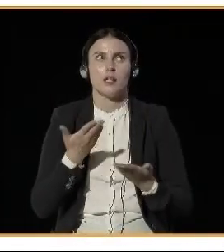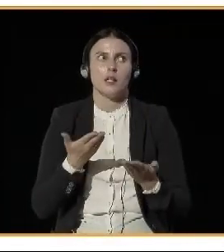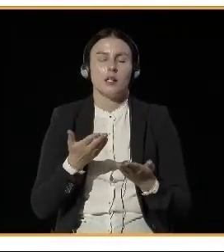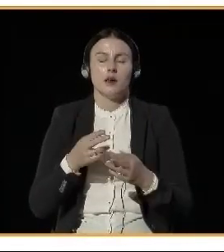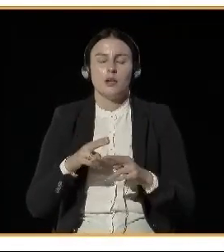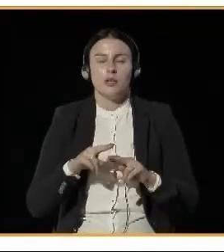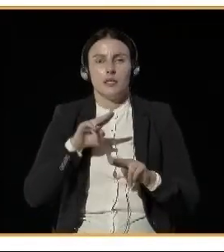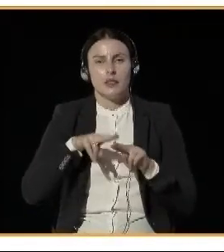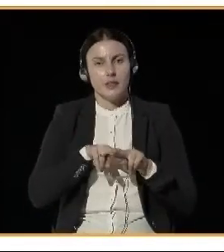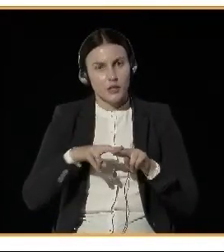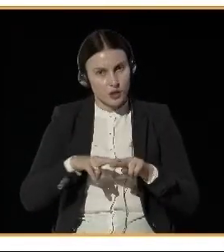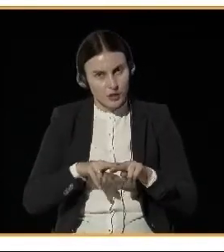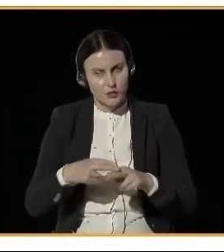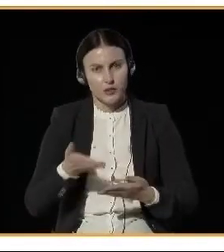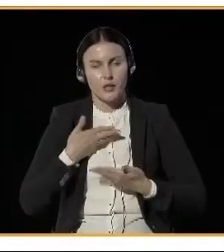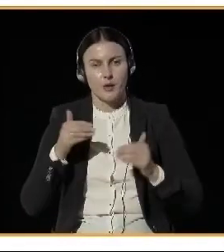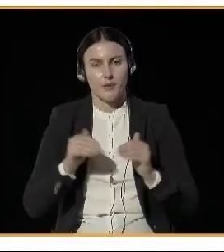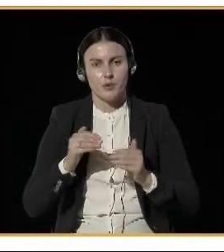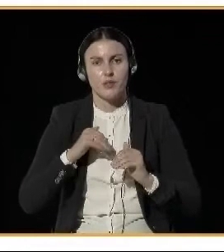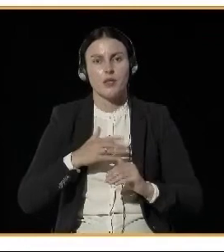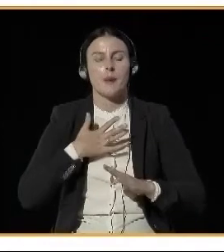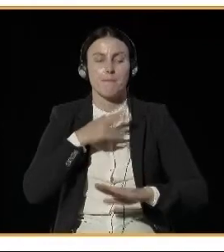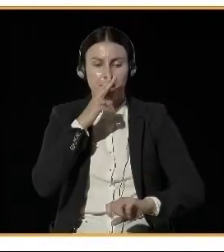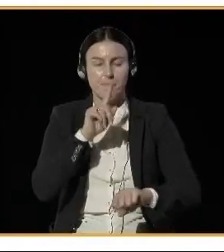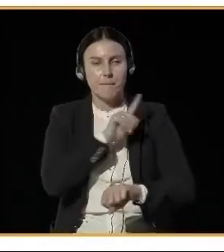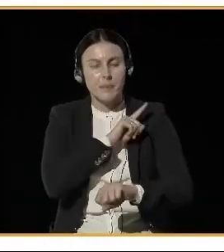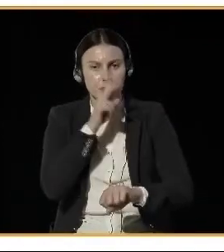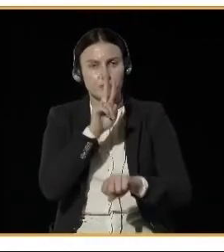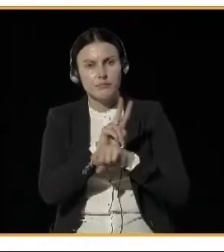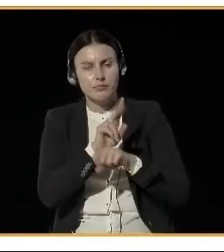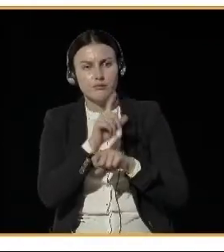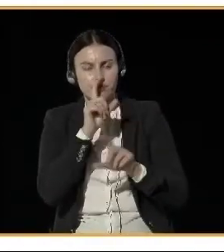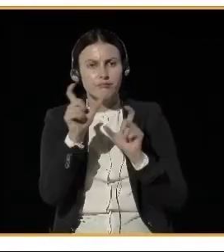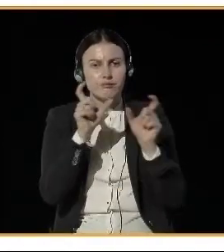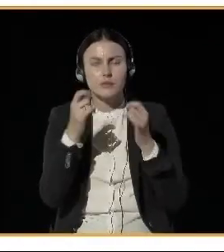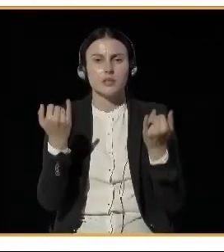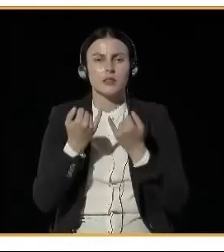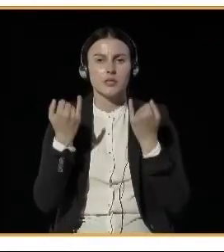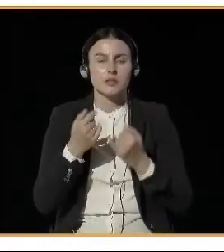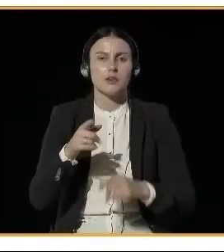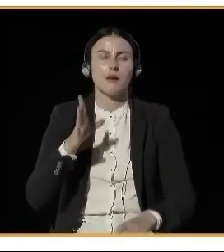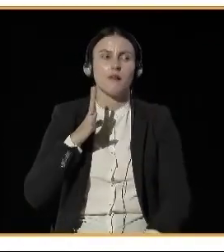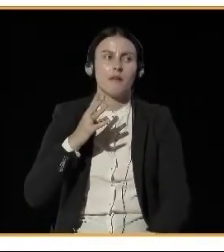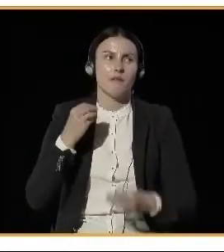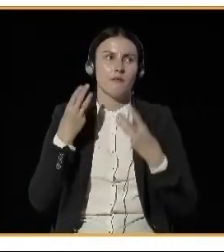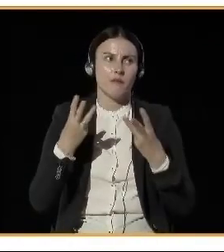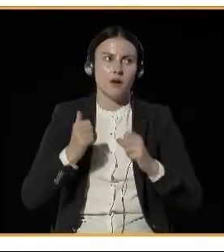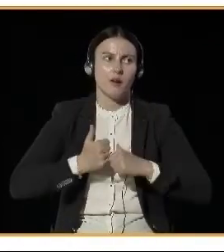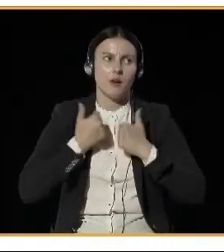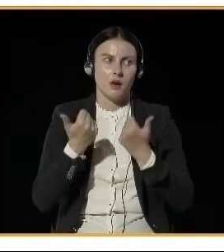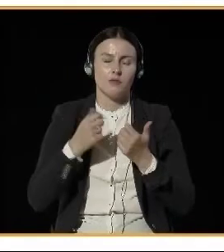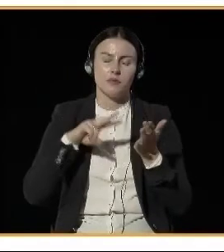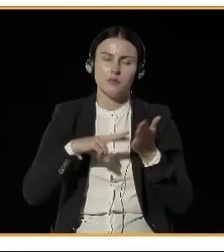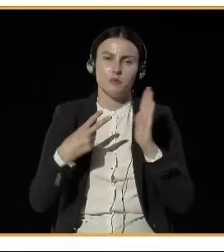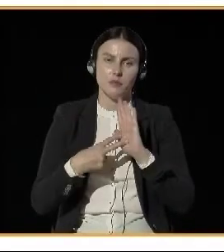And really, really important is that the action plan should have defined deadlines. So we would know